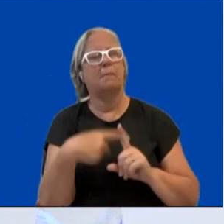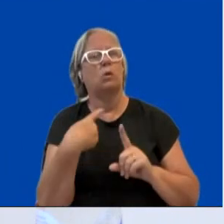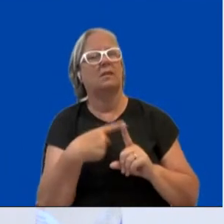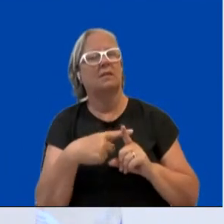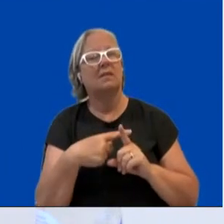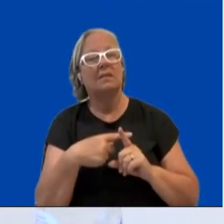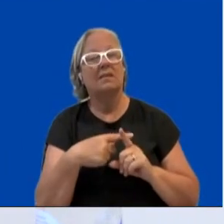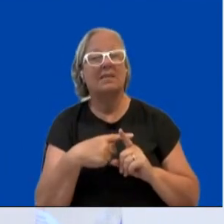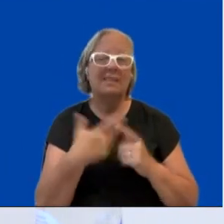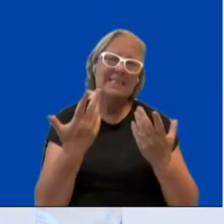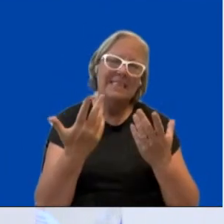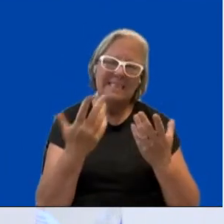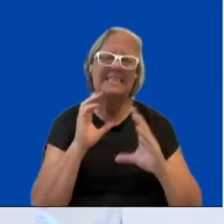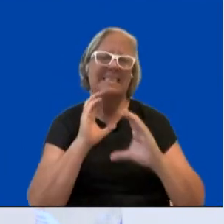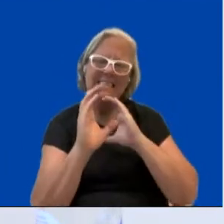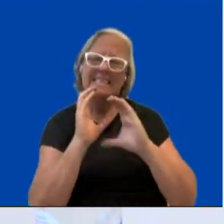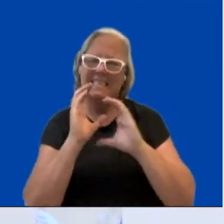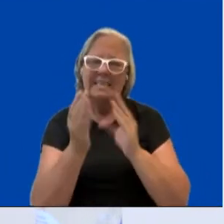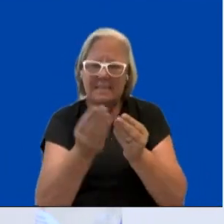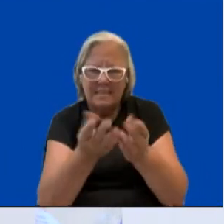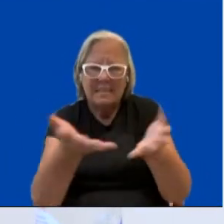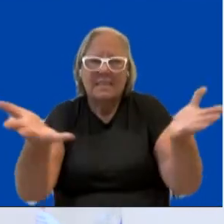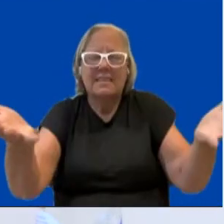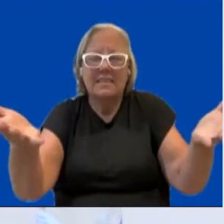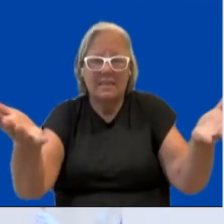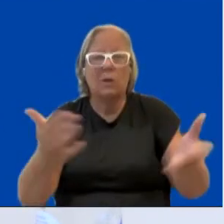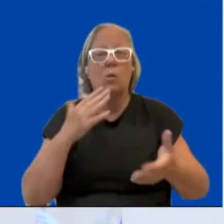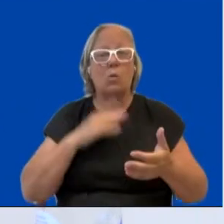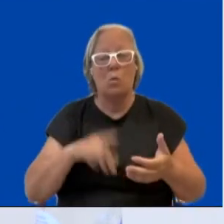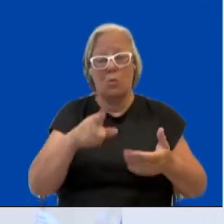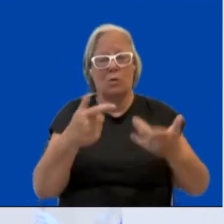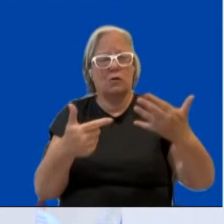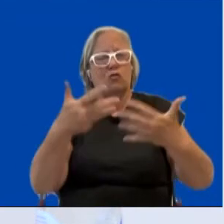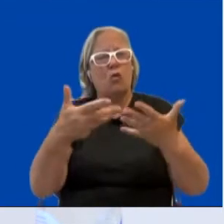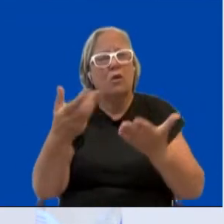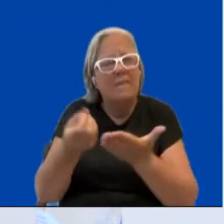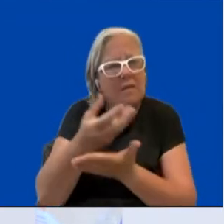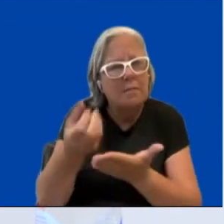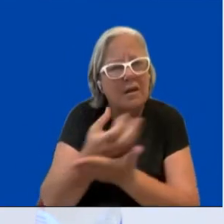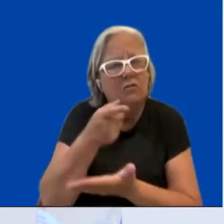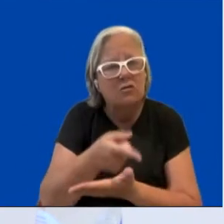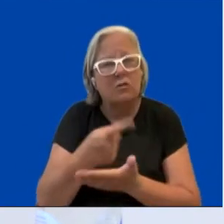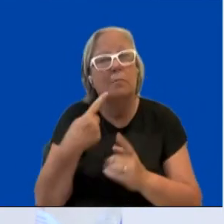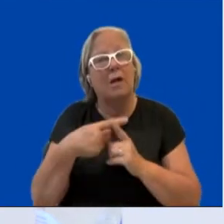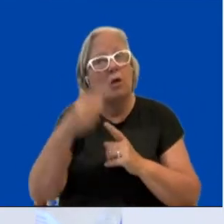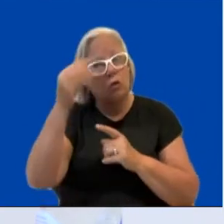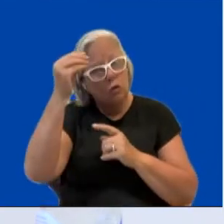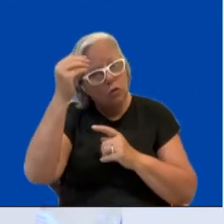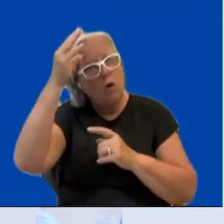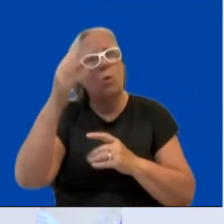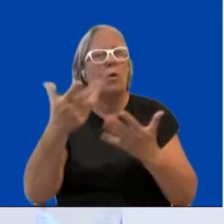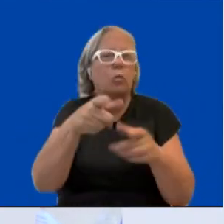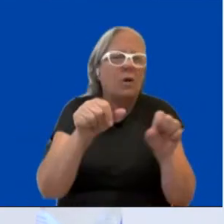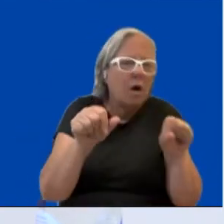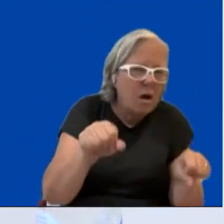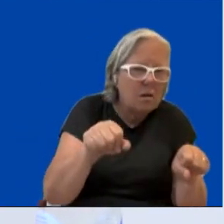think that on the basis of data and information and with our knowledge and capacities, we can really make a change, but we